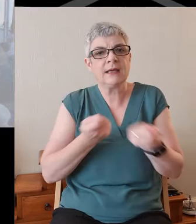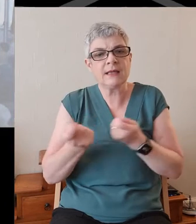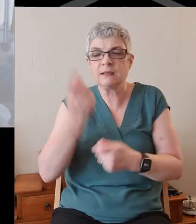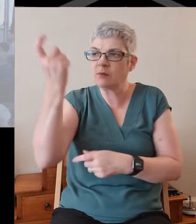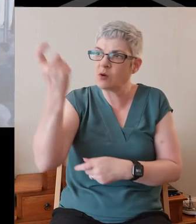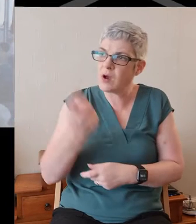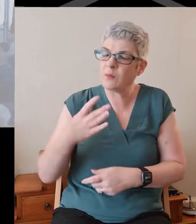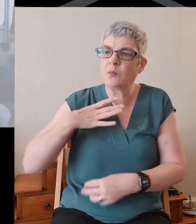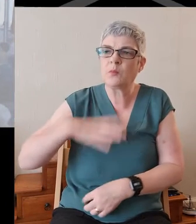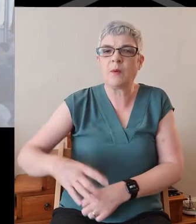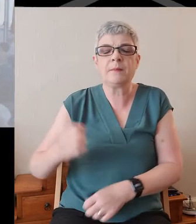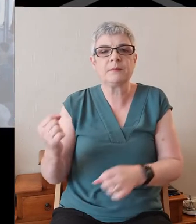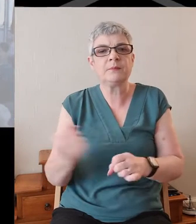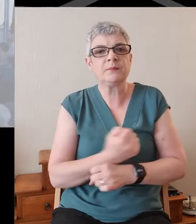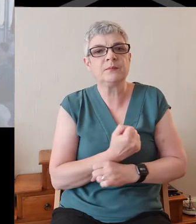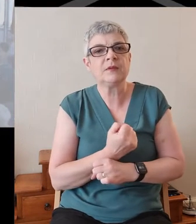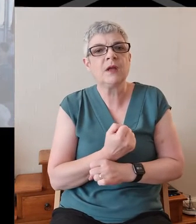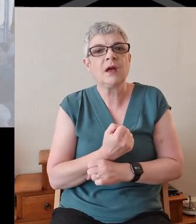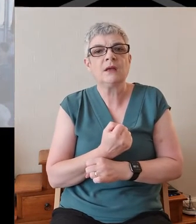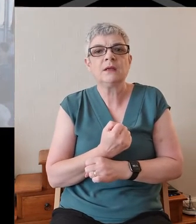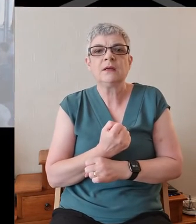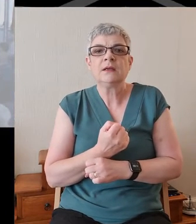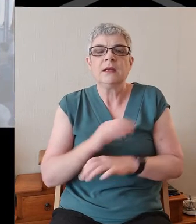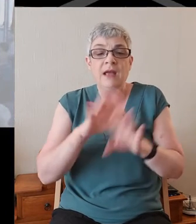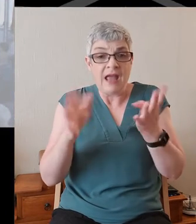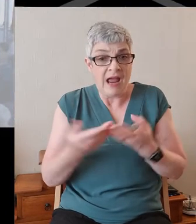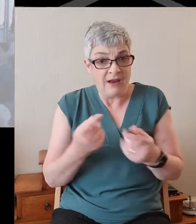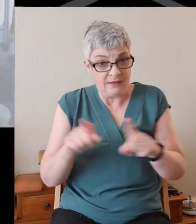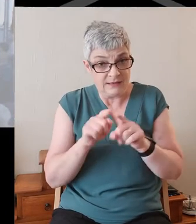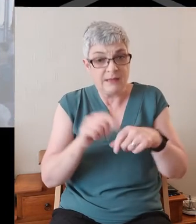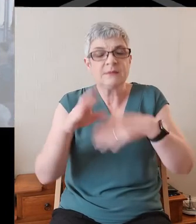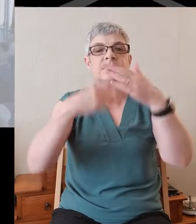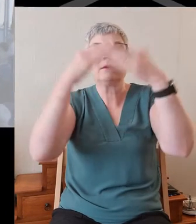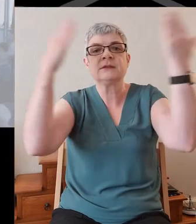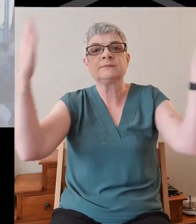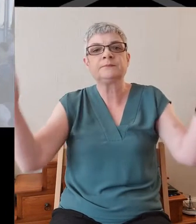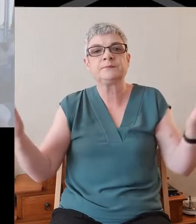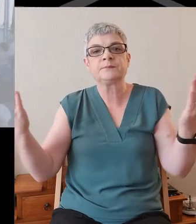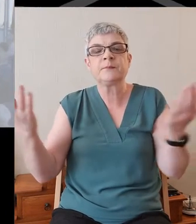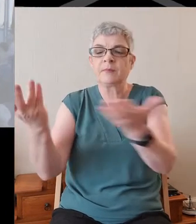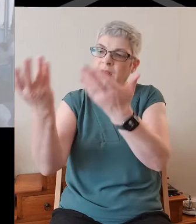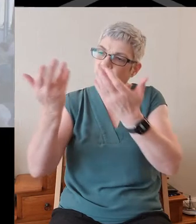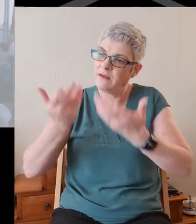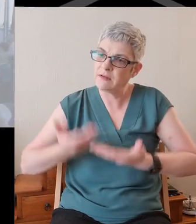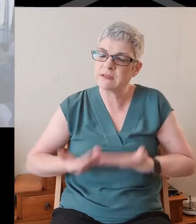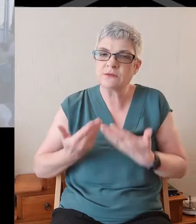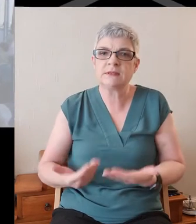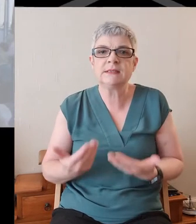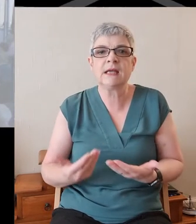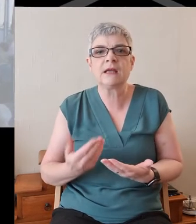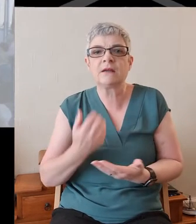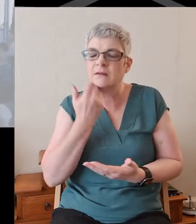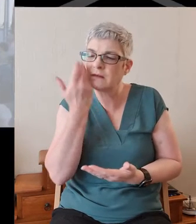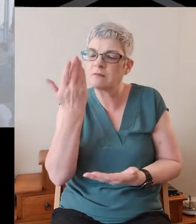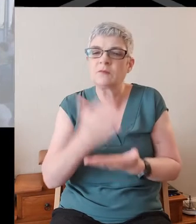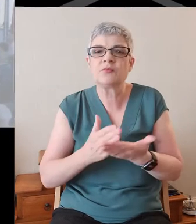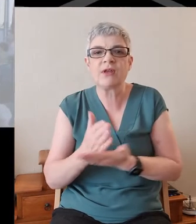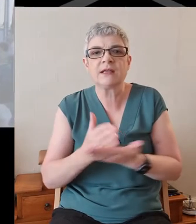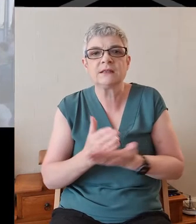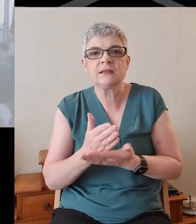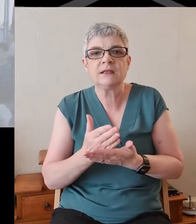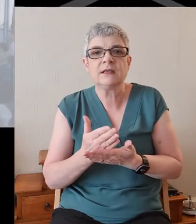your kingdom come, your Lord be filled with the earth for the system. Be blessed to be your